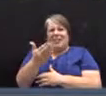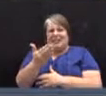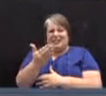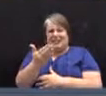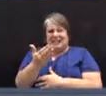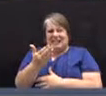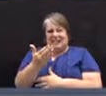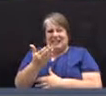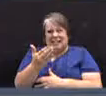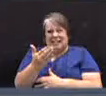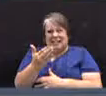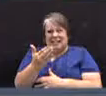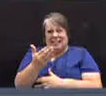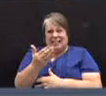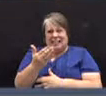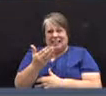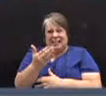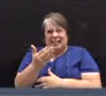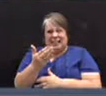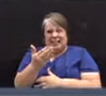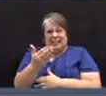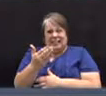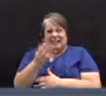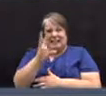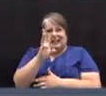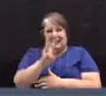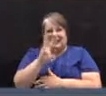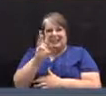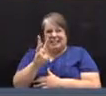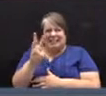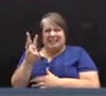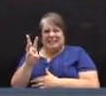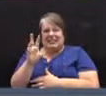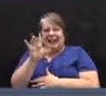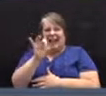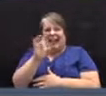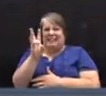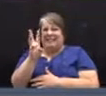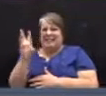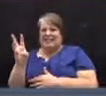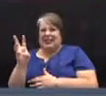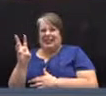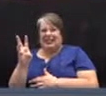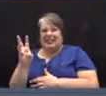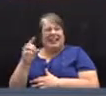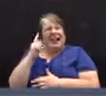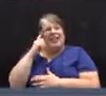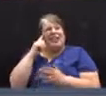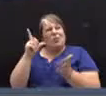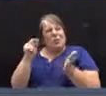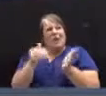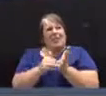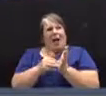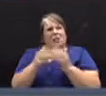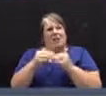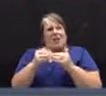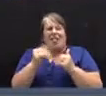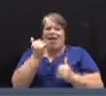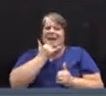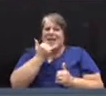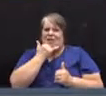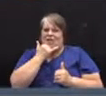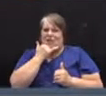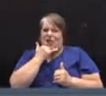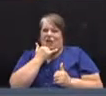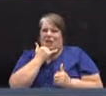,666,866. I think there's a $20,000 error